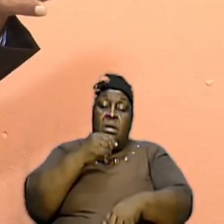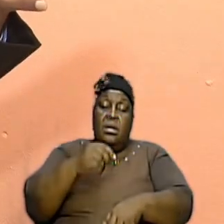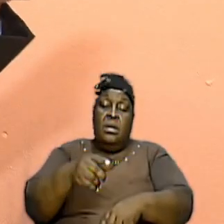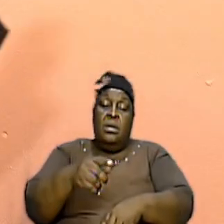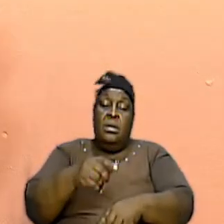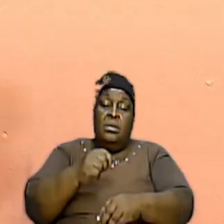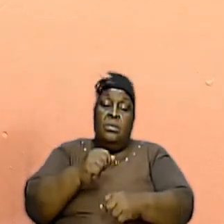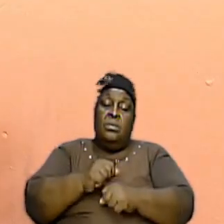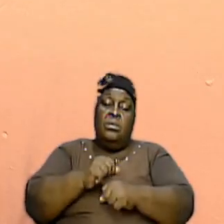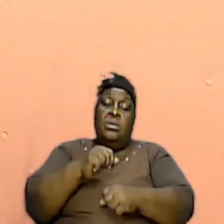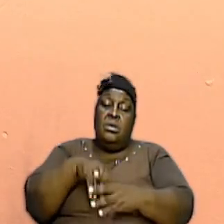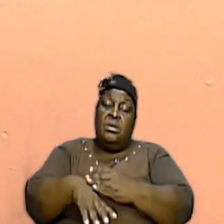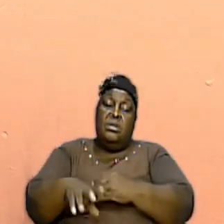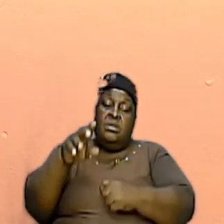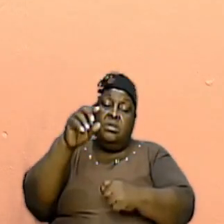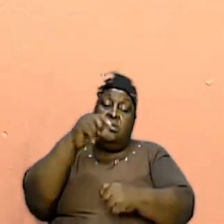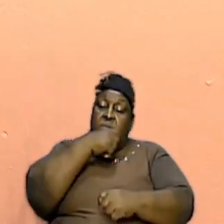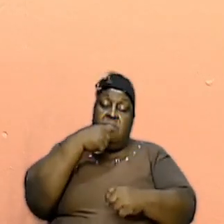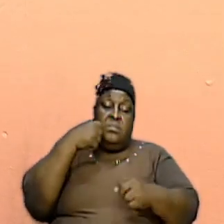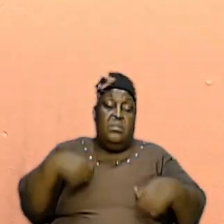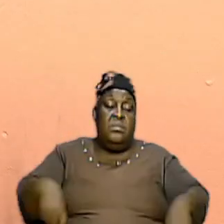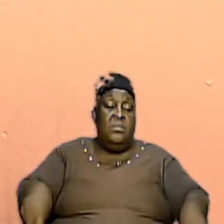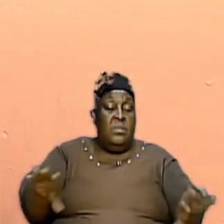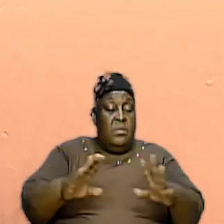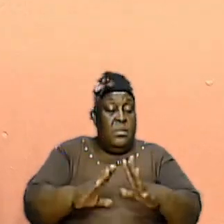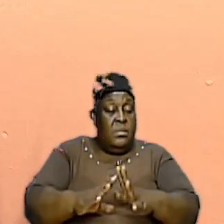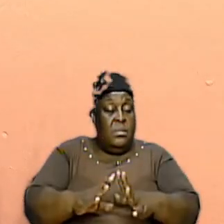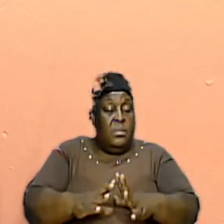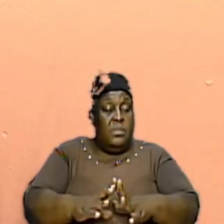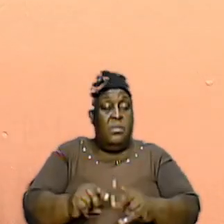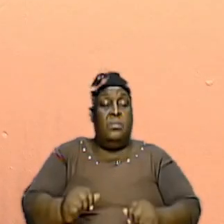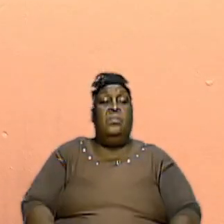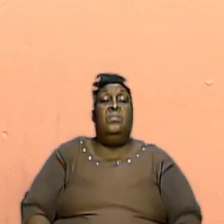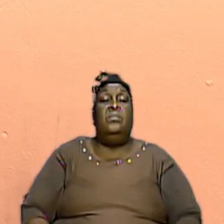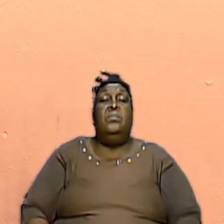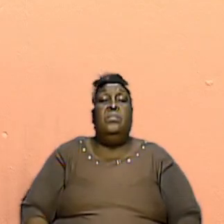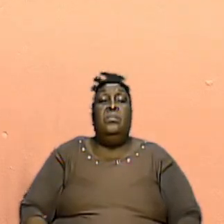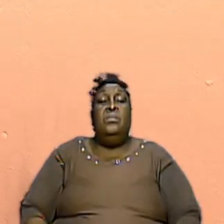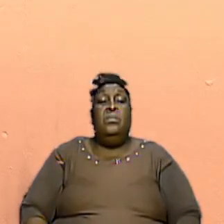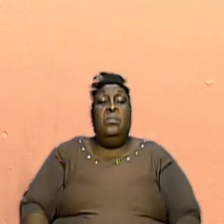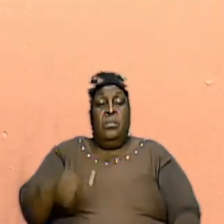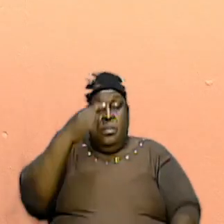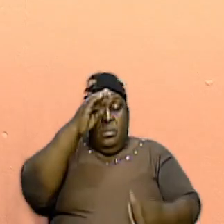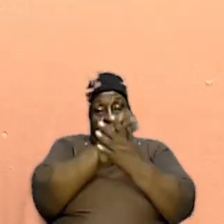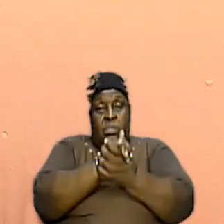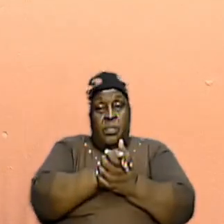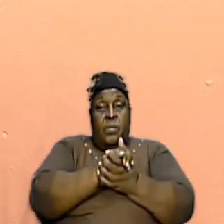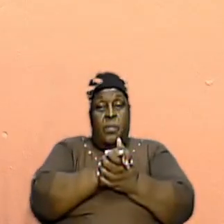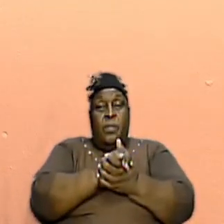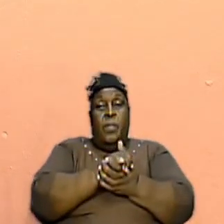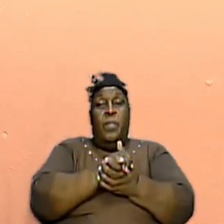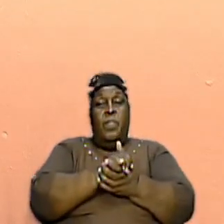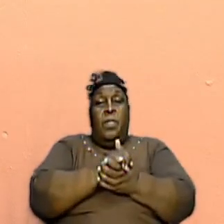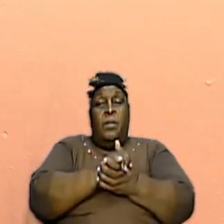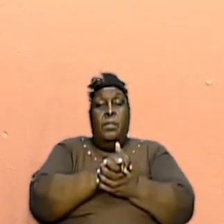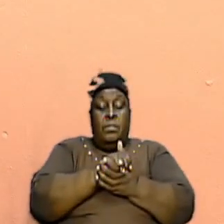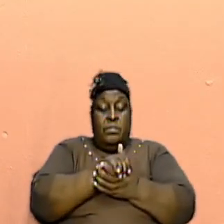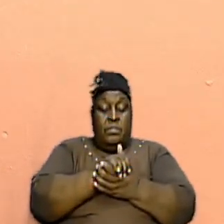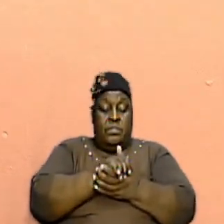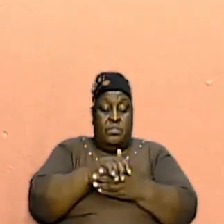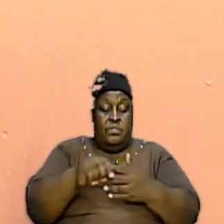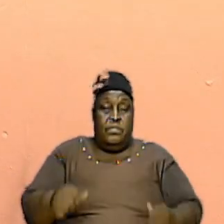church in the wilderness and so again I believe you might be saying here pastor go again